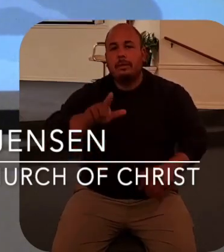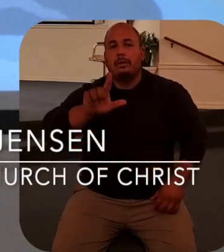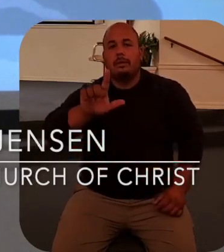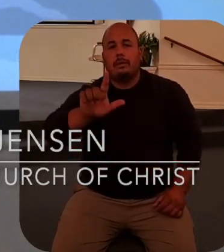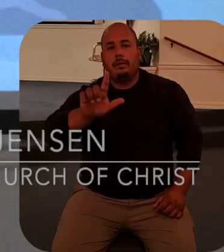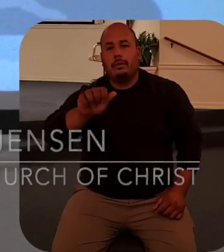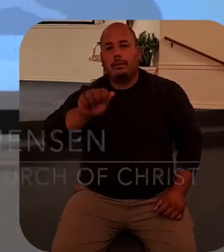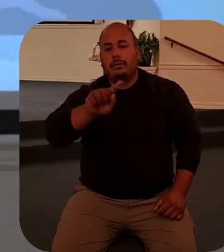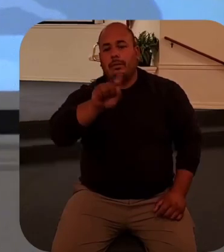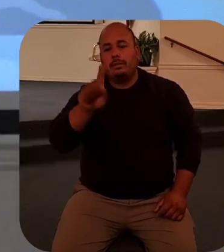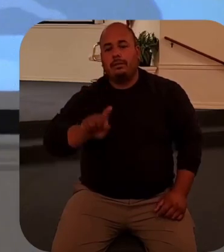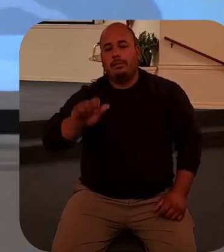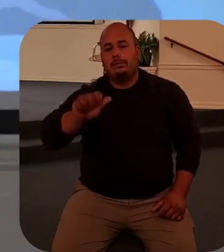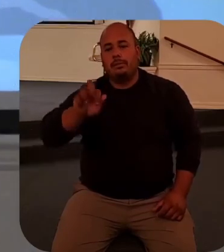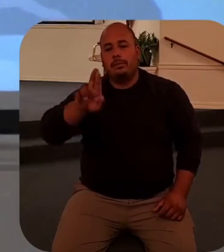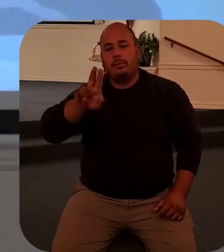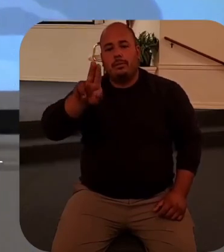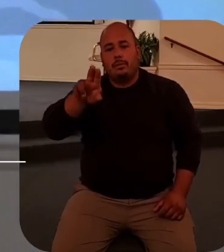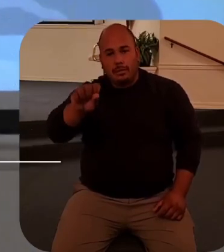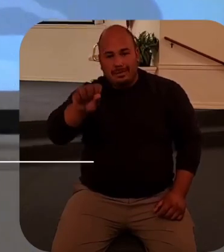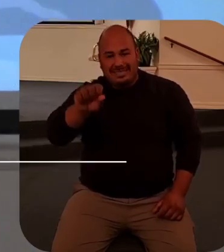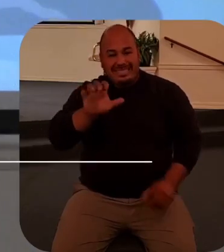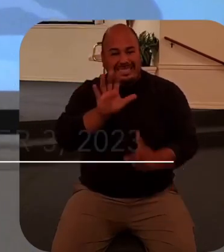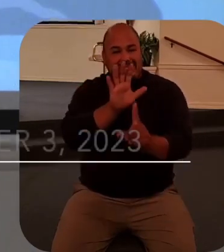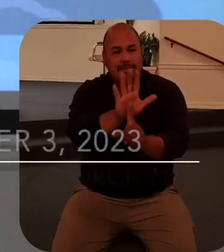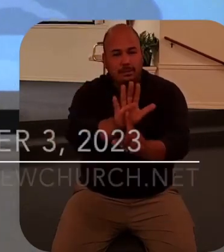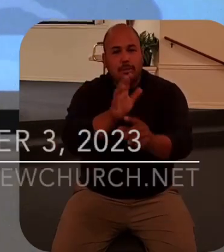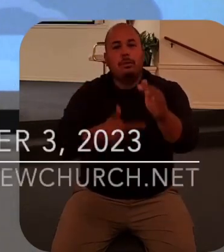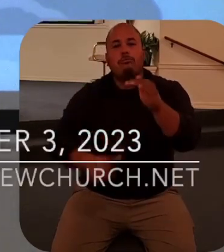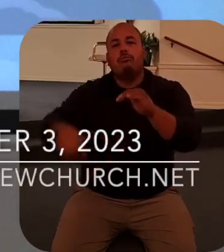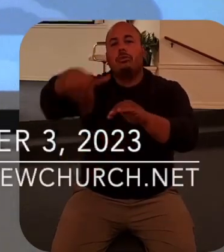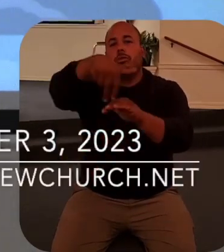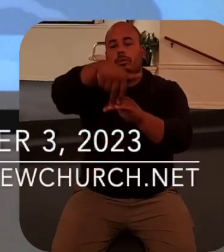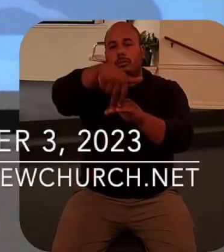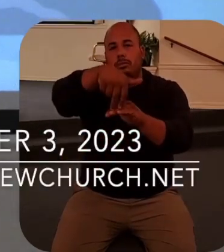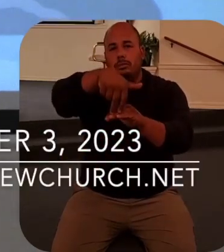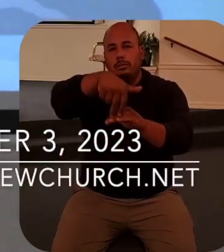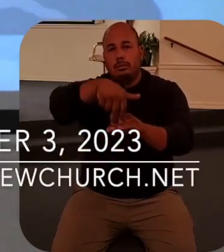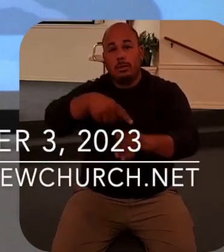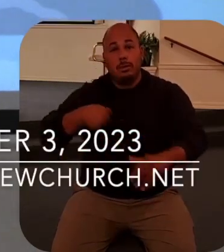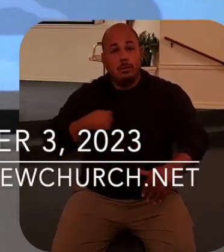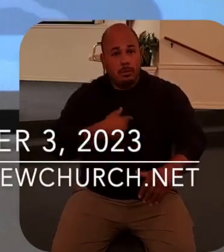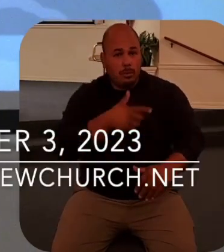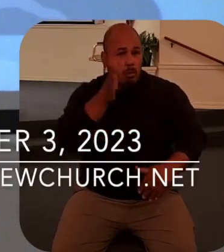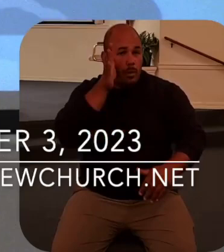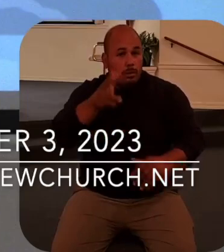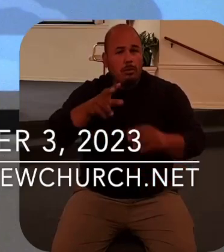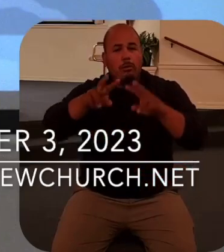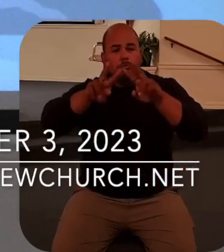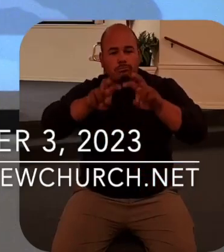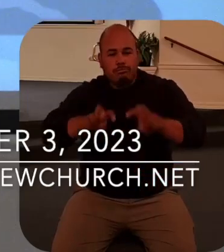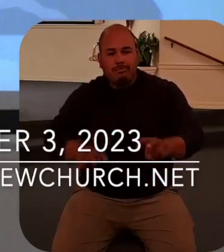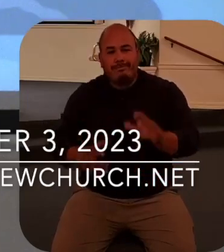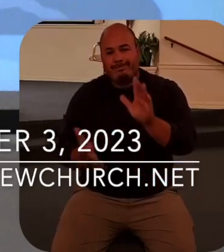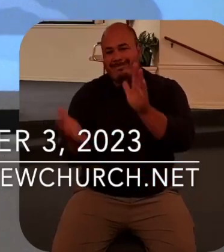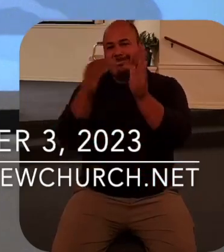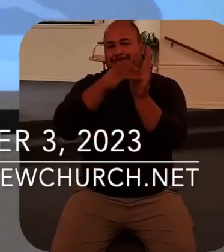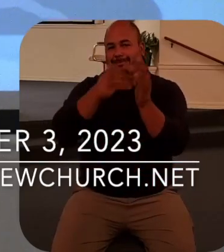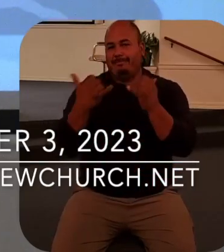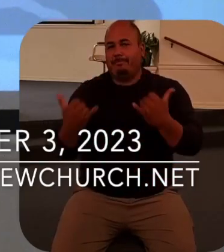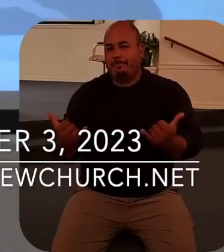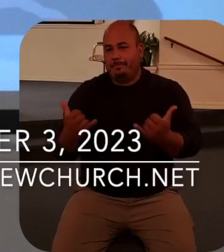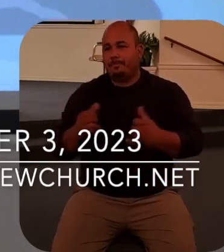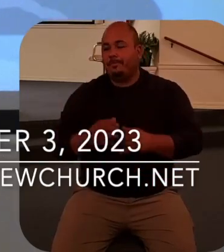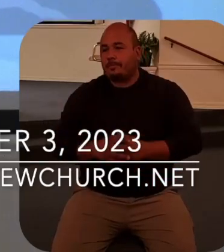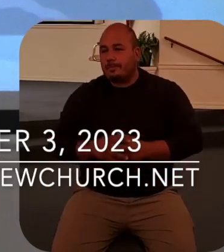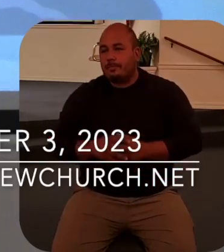and we will read the same story again today. We have three stories in Scripture